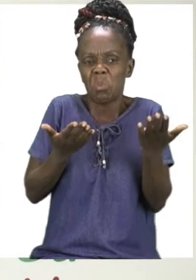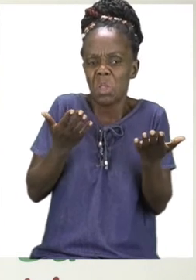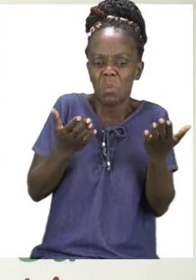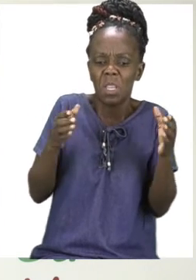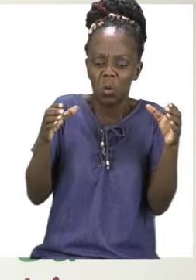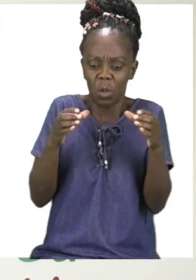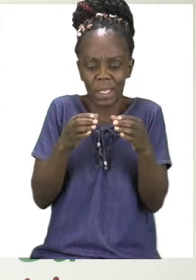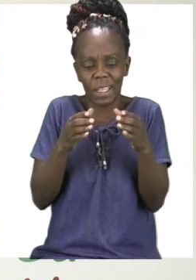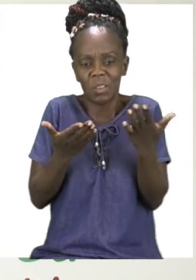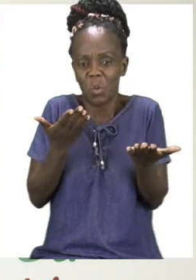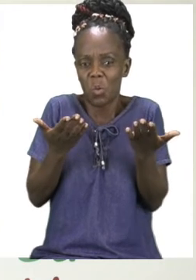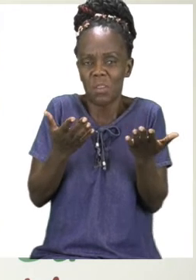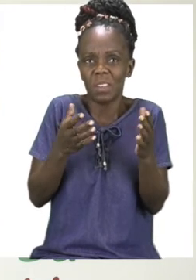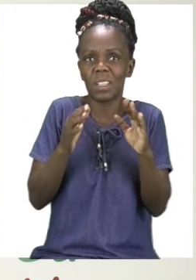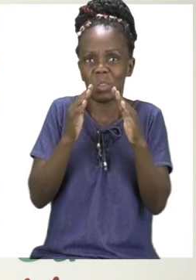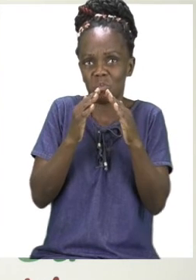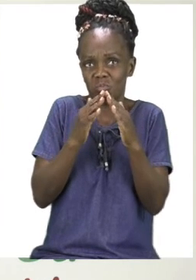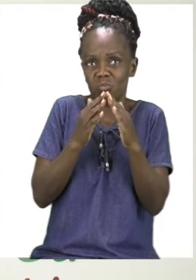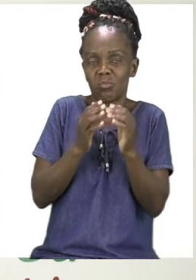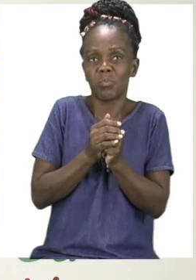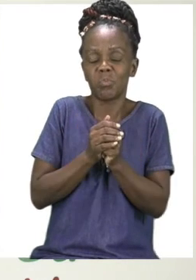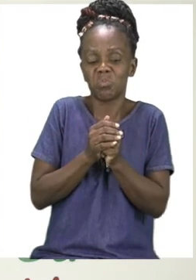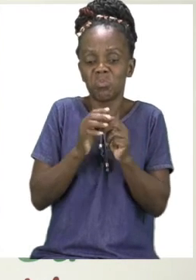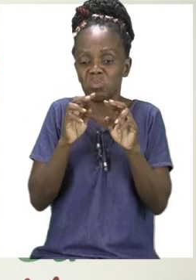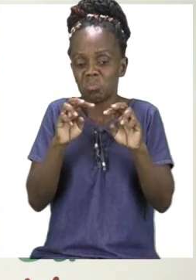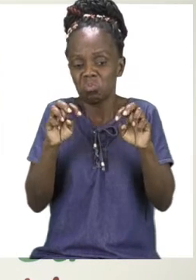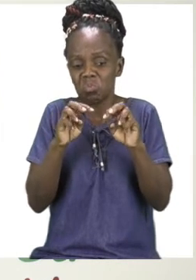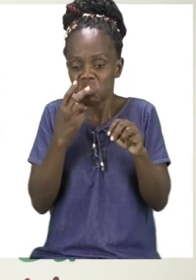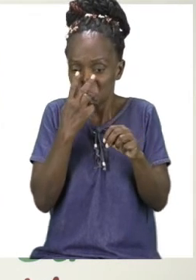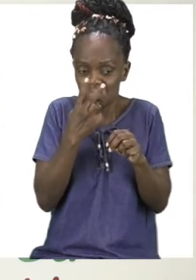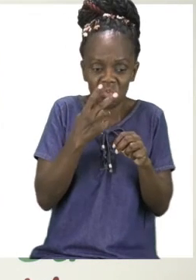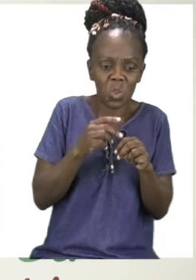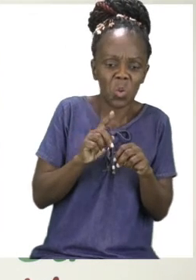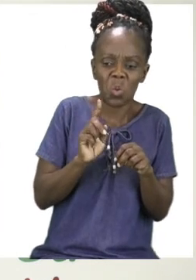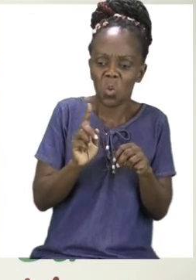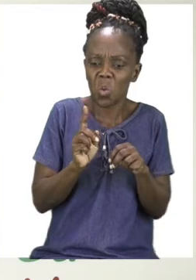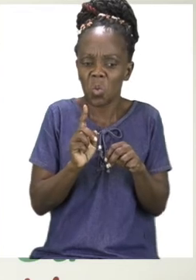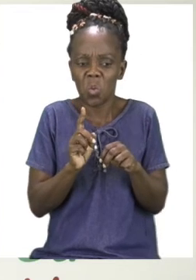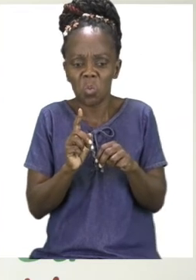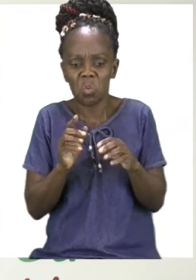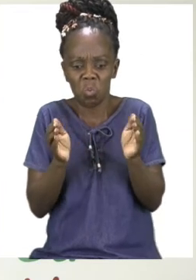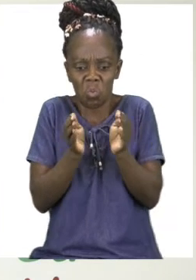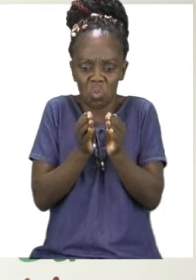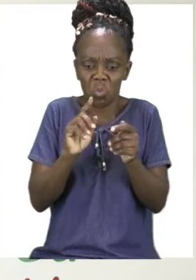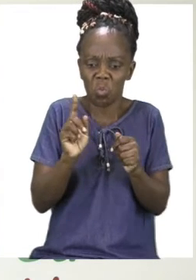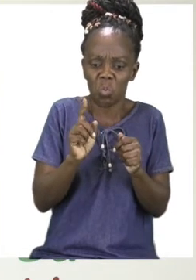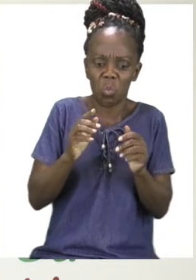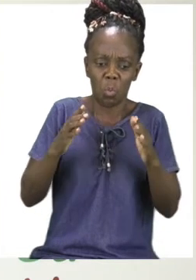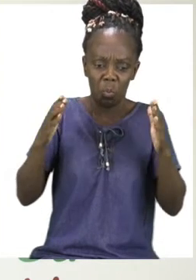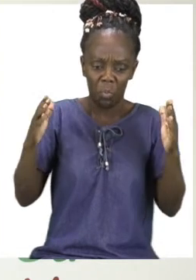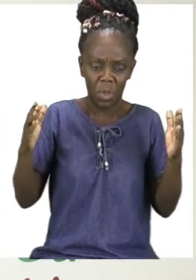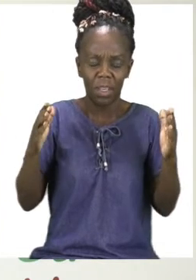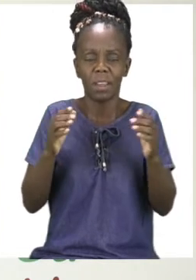Take your time especially when you are cutting or drawing your pattern and I will